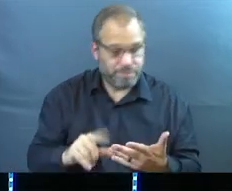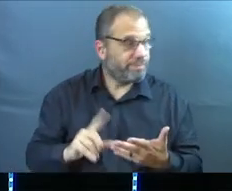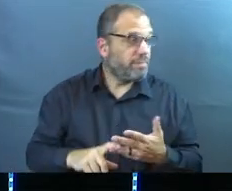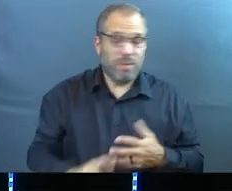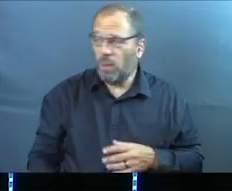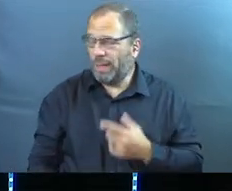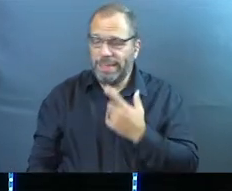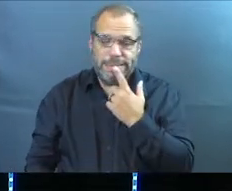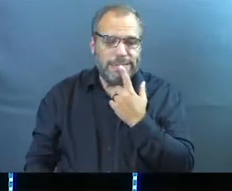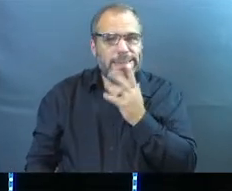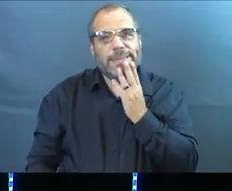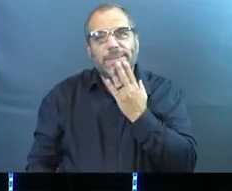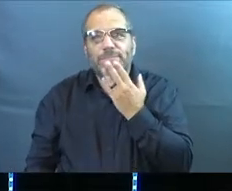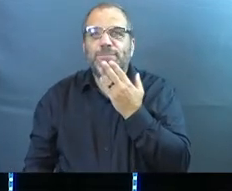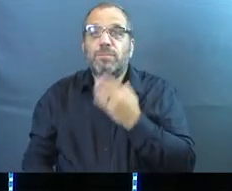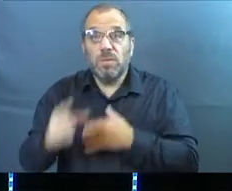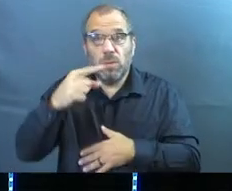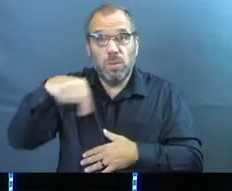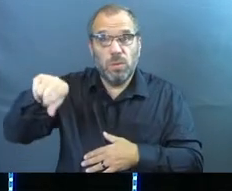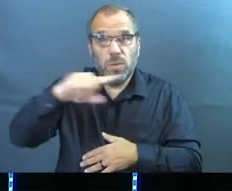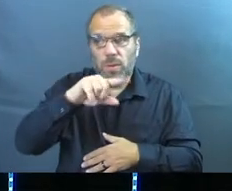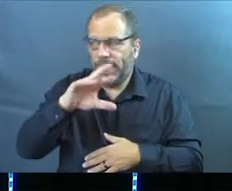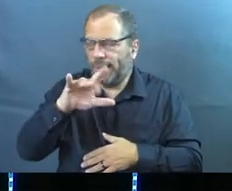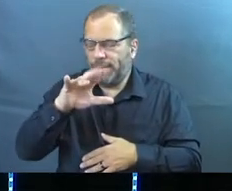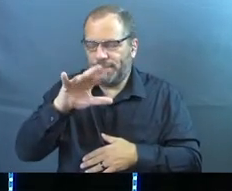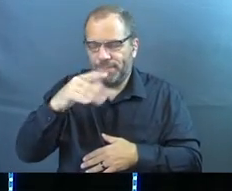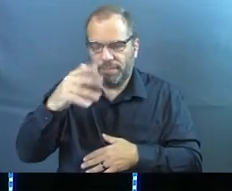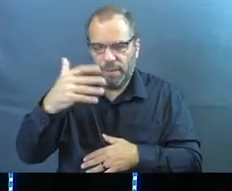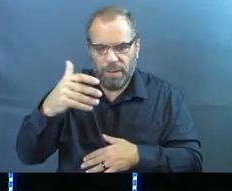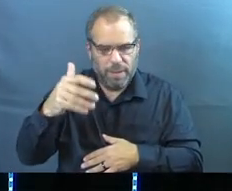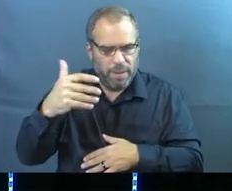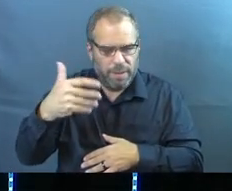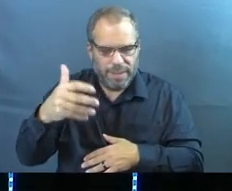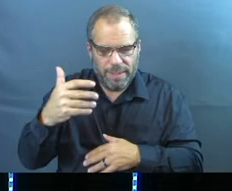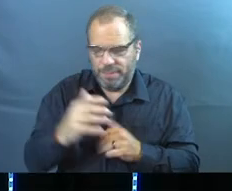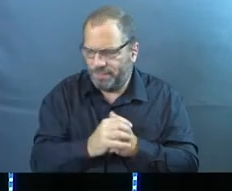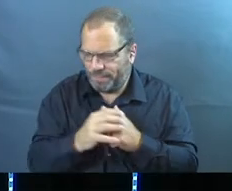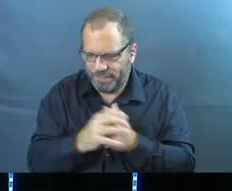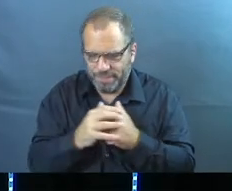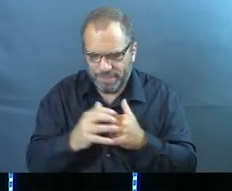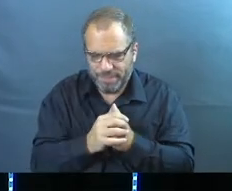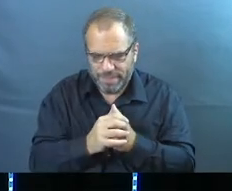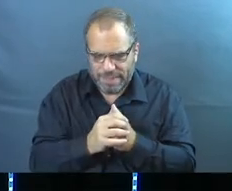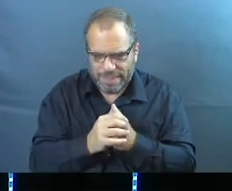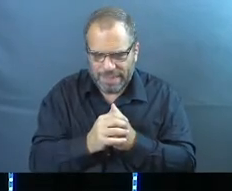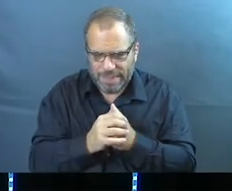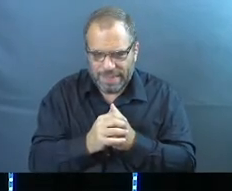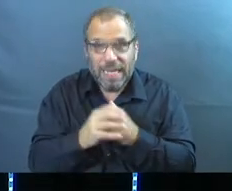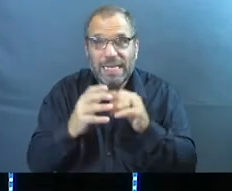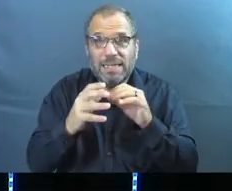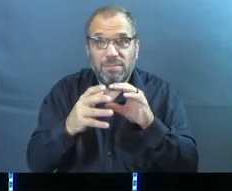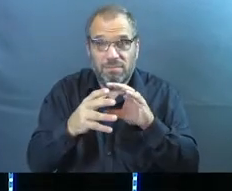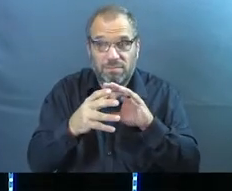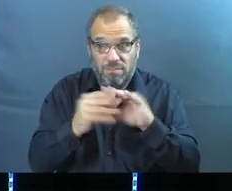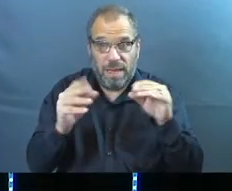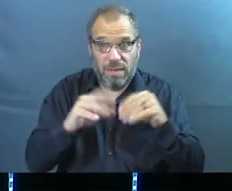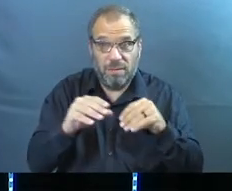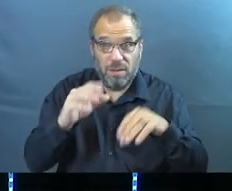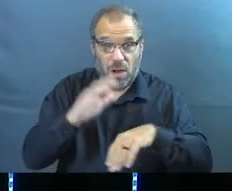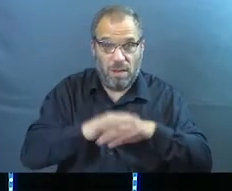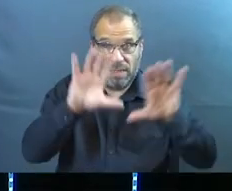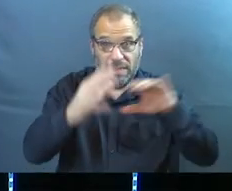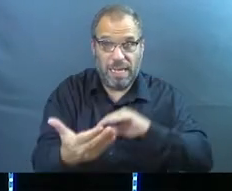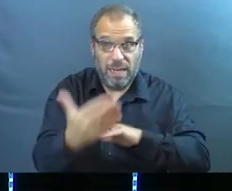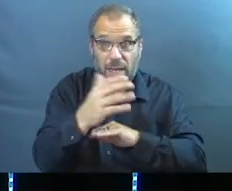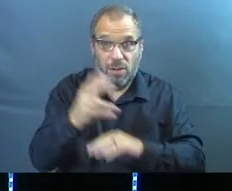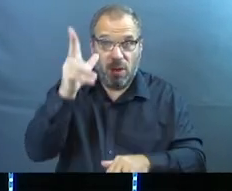something small to those of you who are, you're getting these messages that we present on